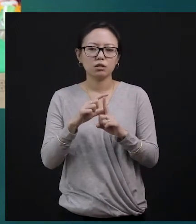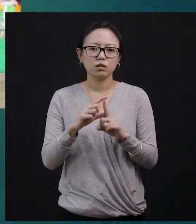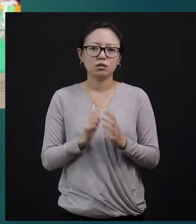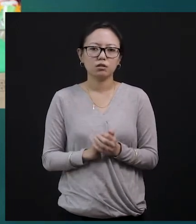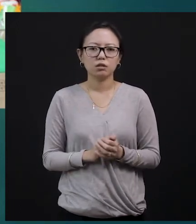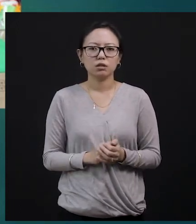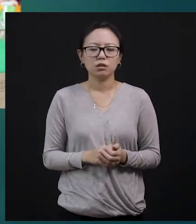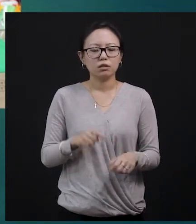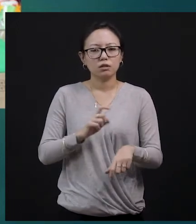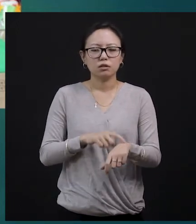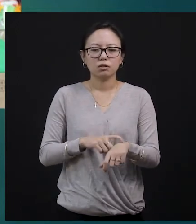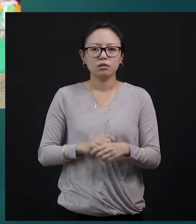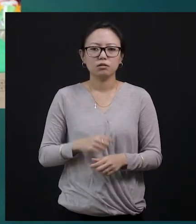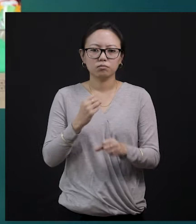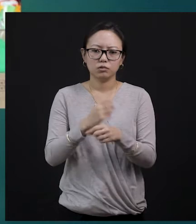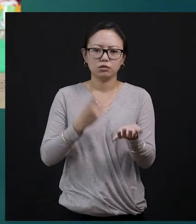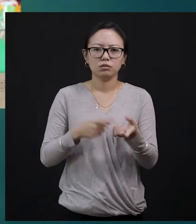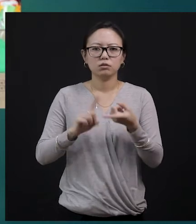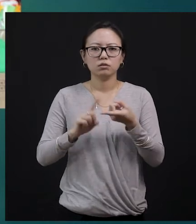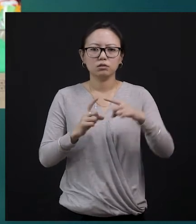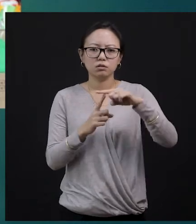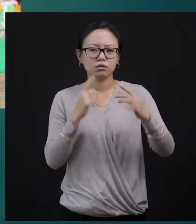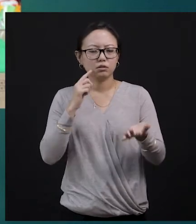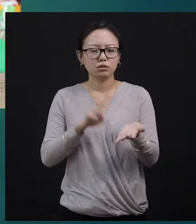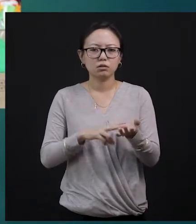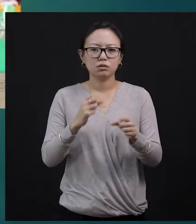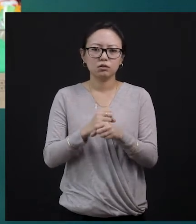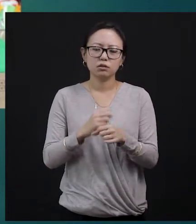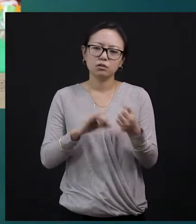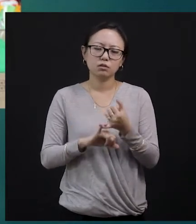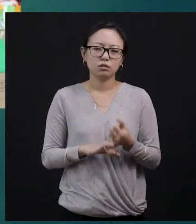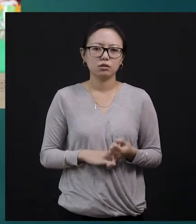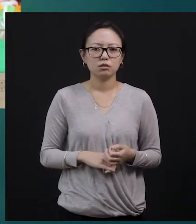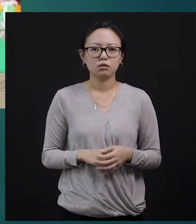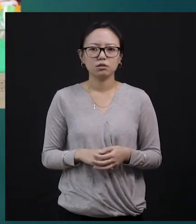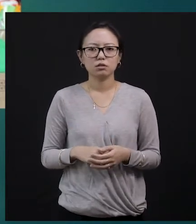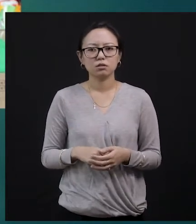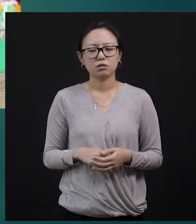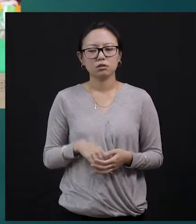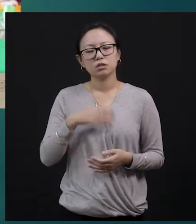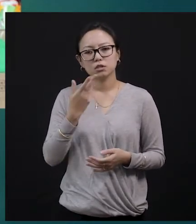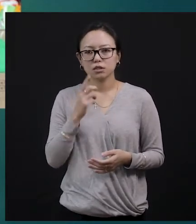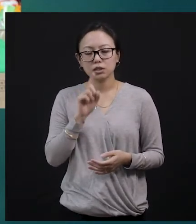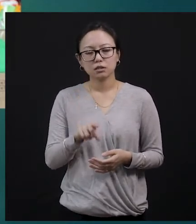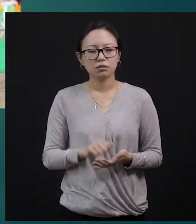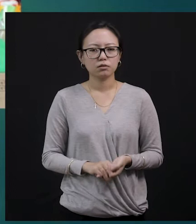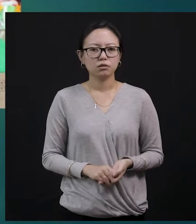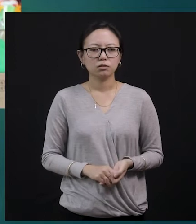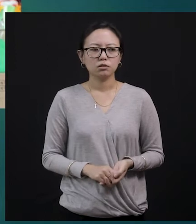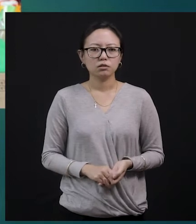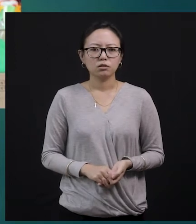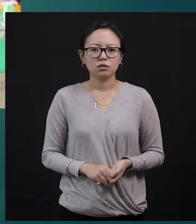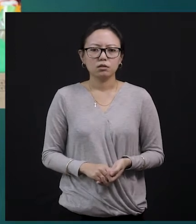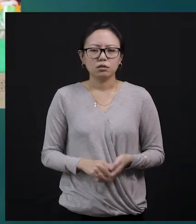let's discuss about Nagaland. During Christmas, there will be dread fears in Kohima, in Dimampor, and in so many places, right? So dread fears